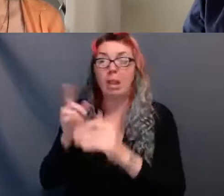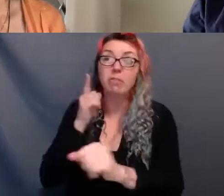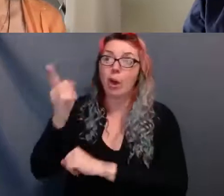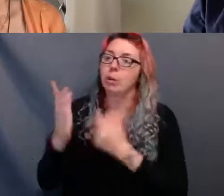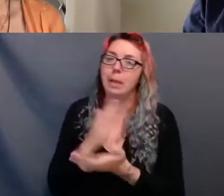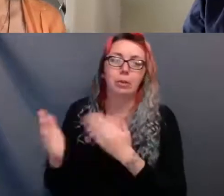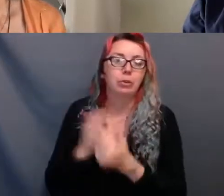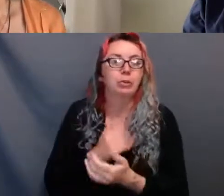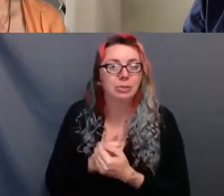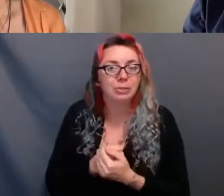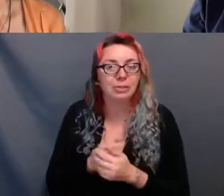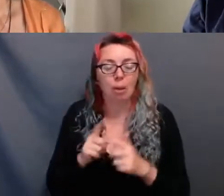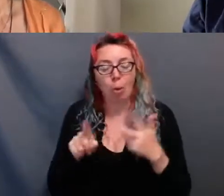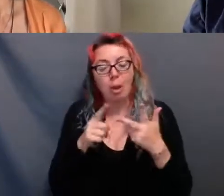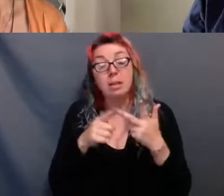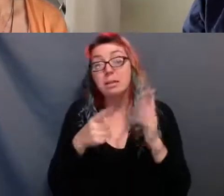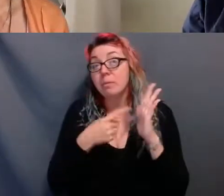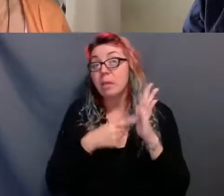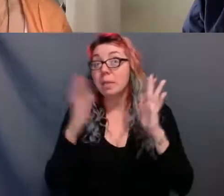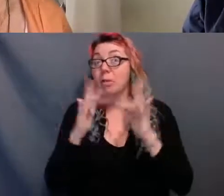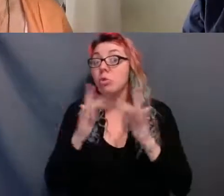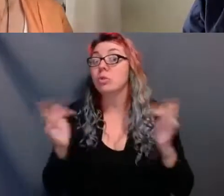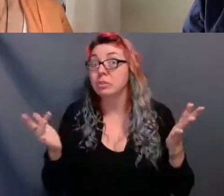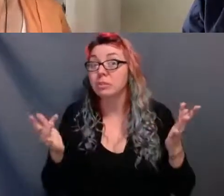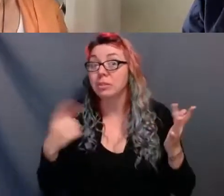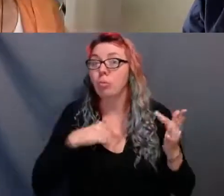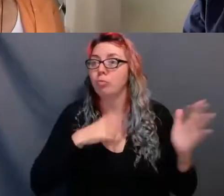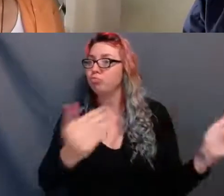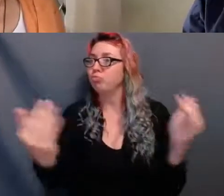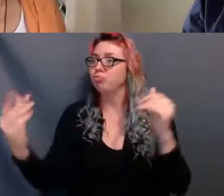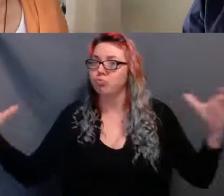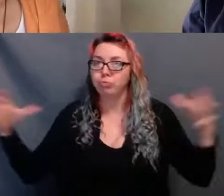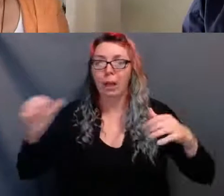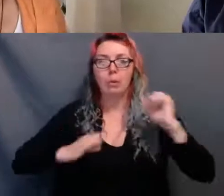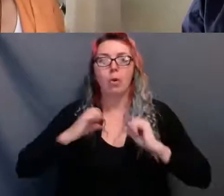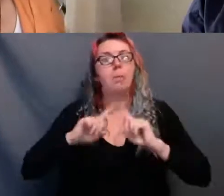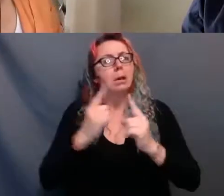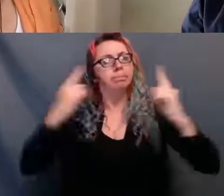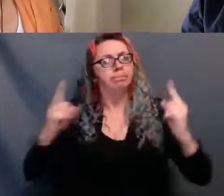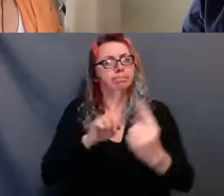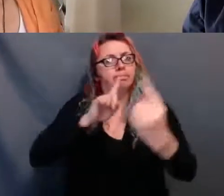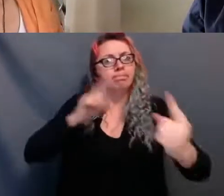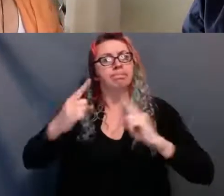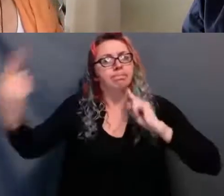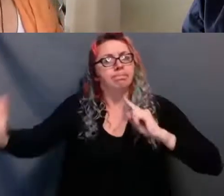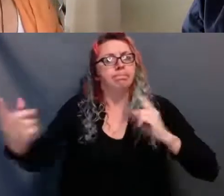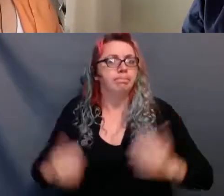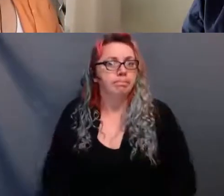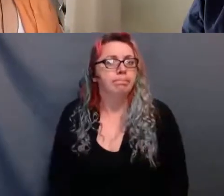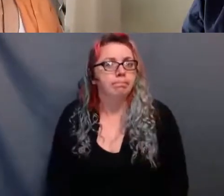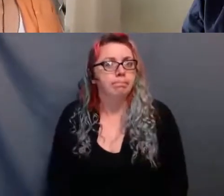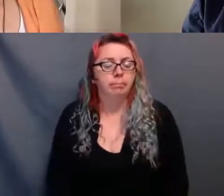perform physically distance in the outdoors or in carefully regulated and sanitized spaces. Artists have been singing from